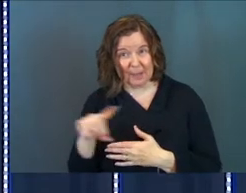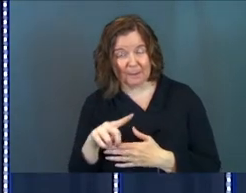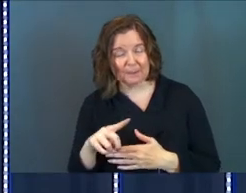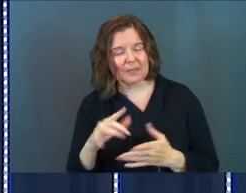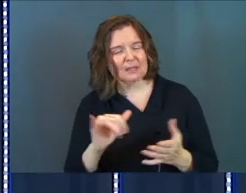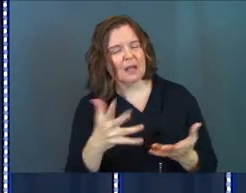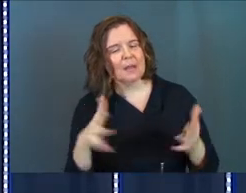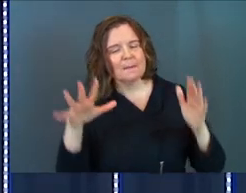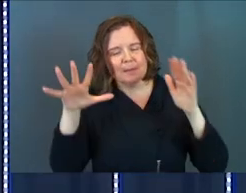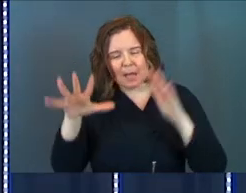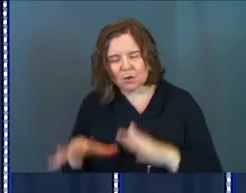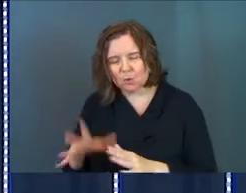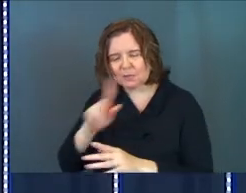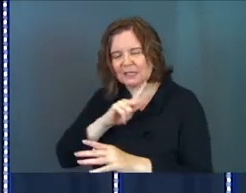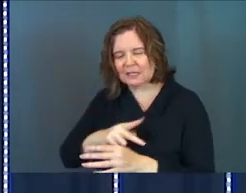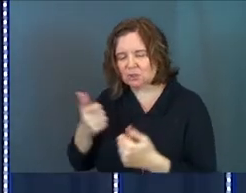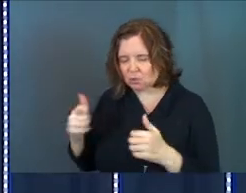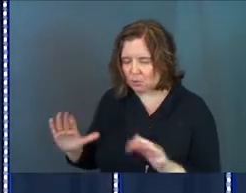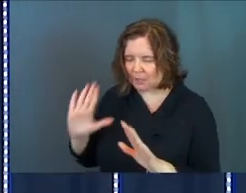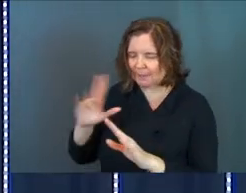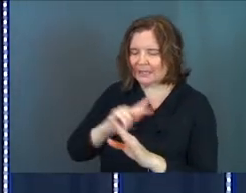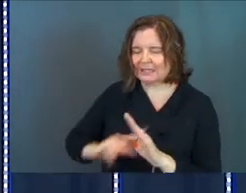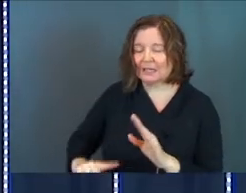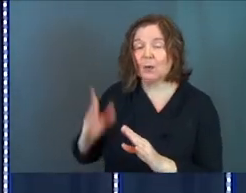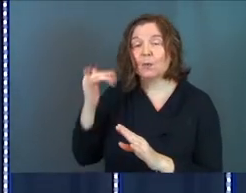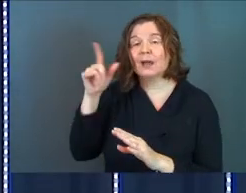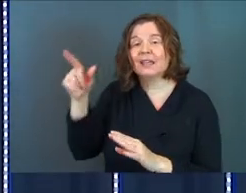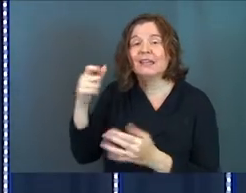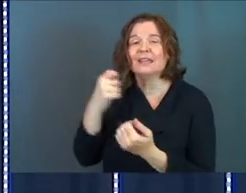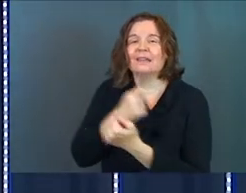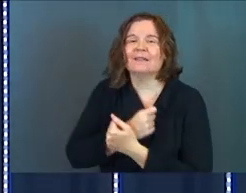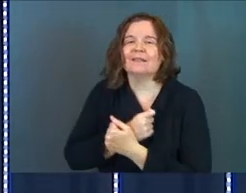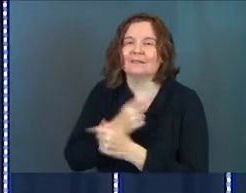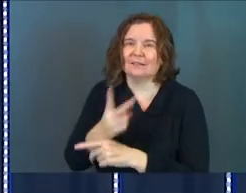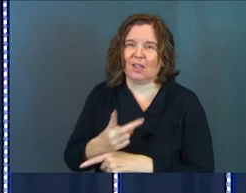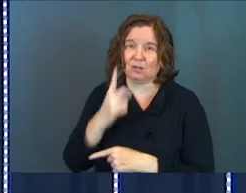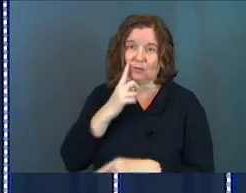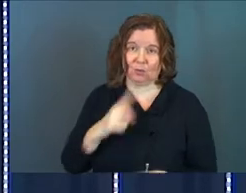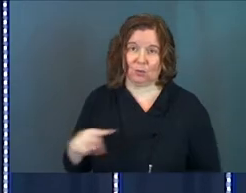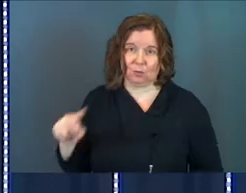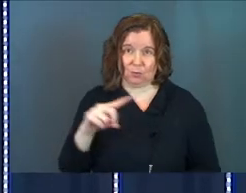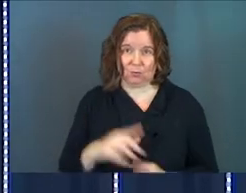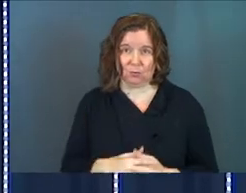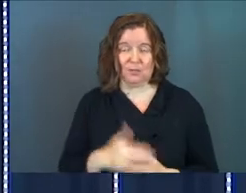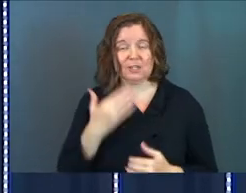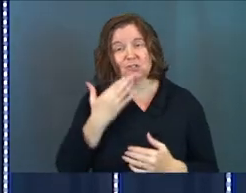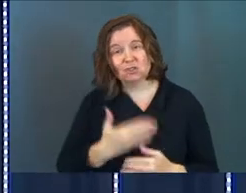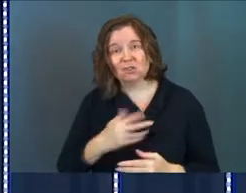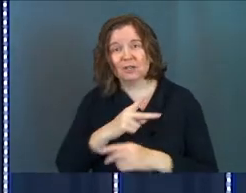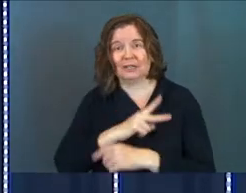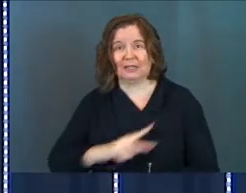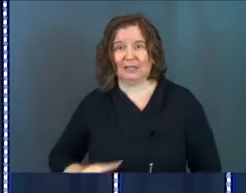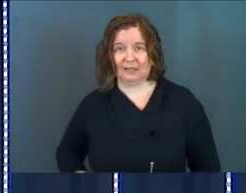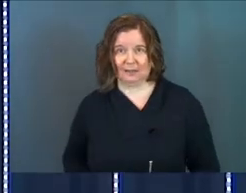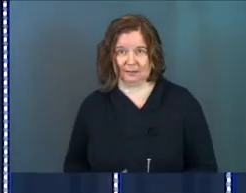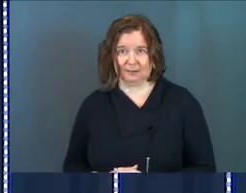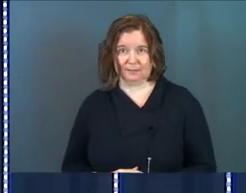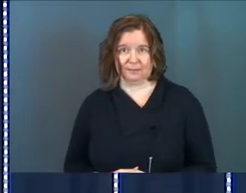He's like, Bow down to him as king. Surrender to him as king because he cares for you. He's a good king.